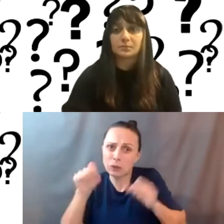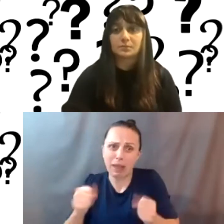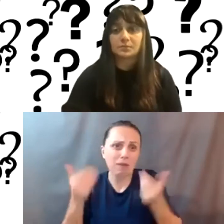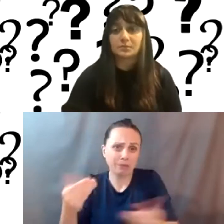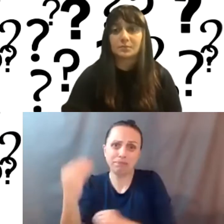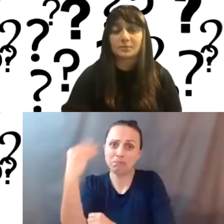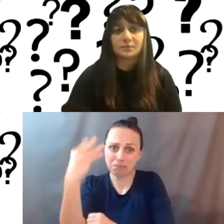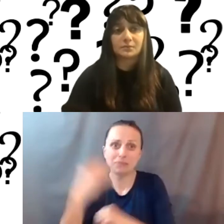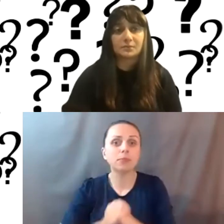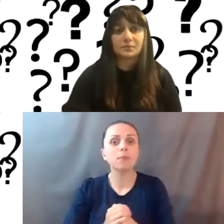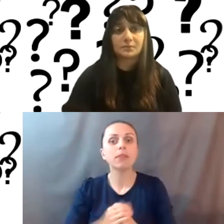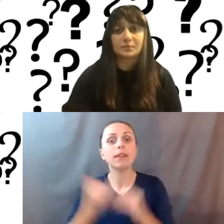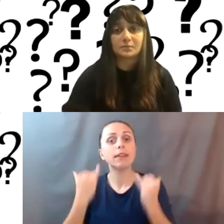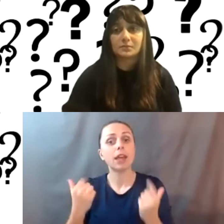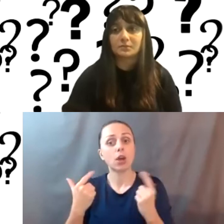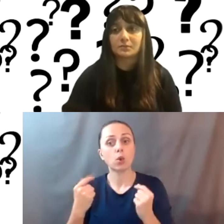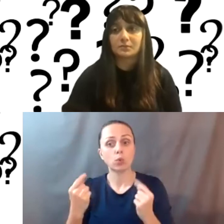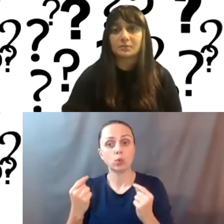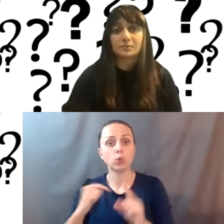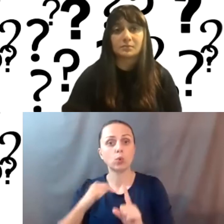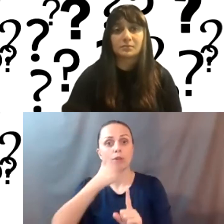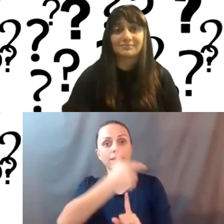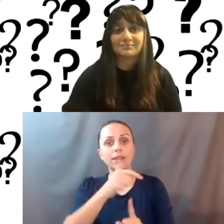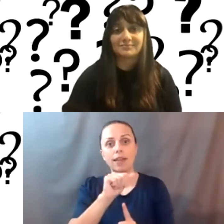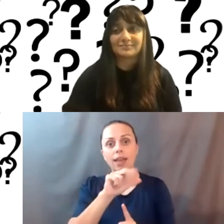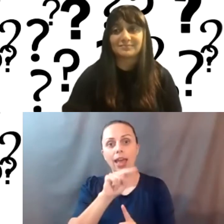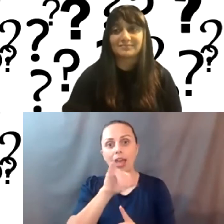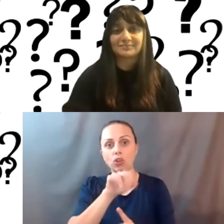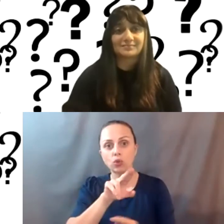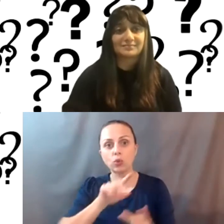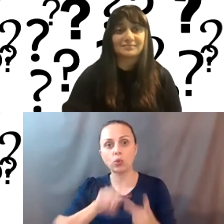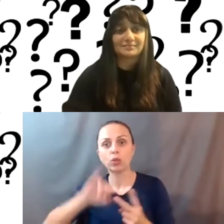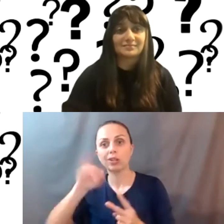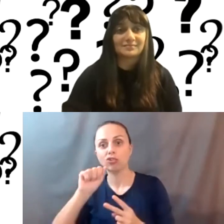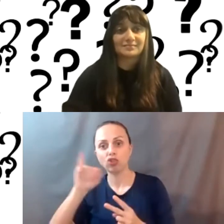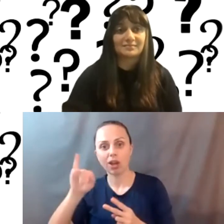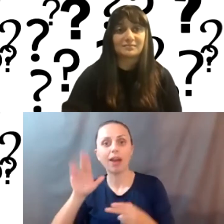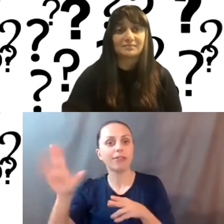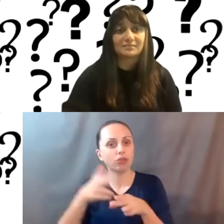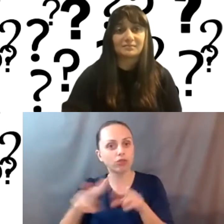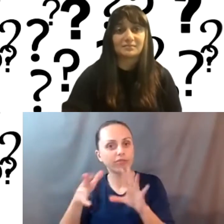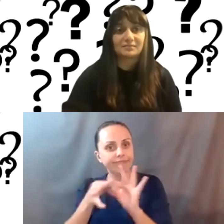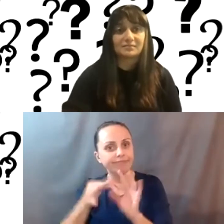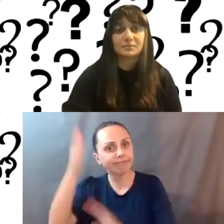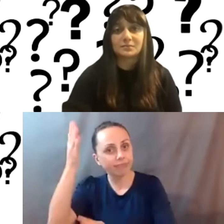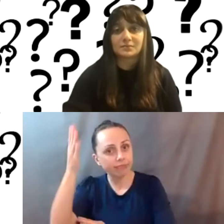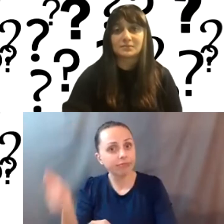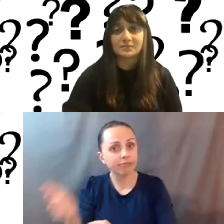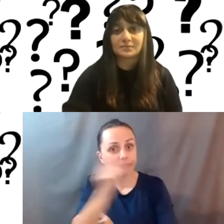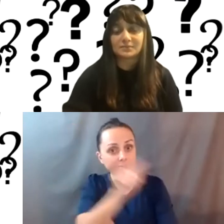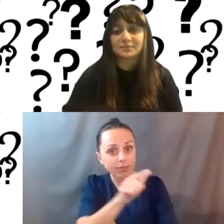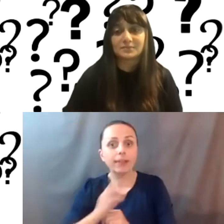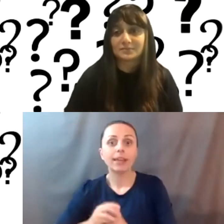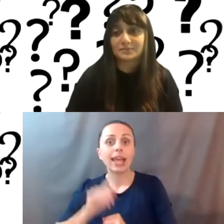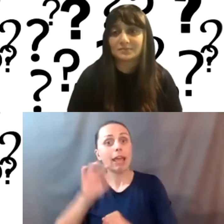I will now pass it over to Anju and Jai to start with their little presentation. And right from the get go, if you